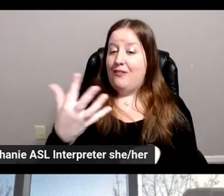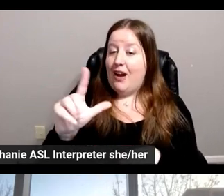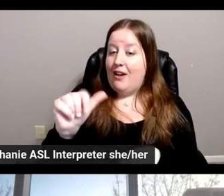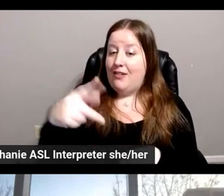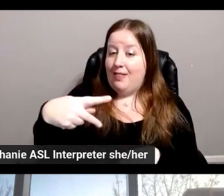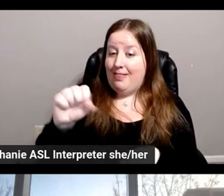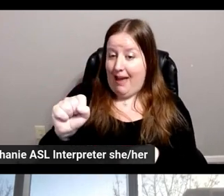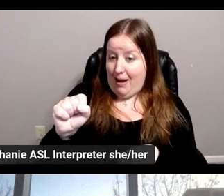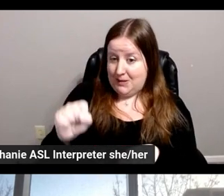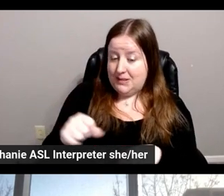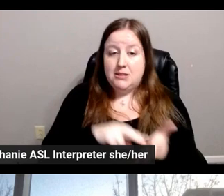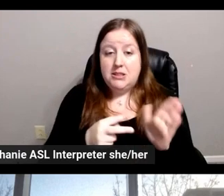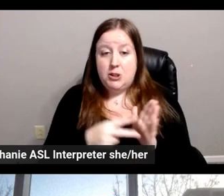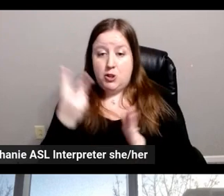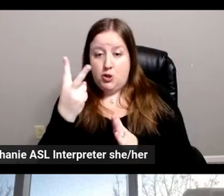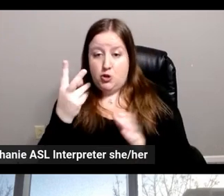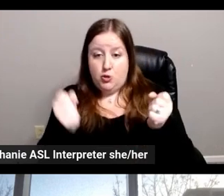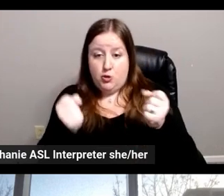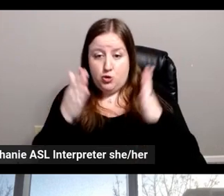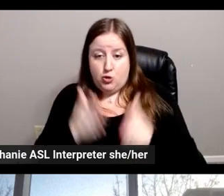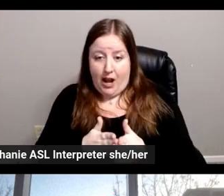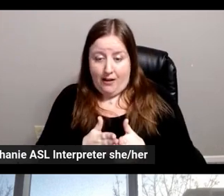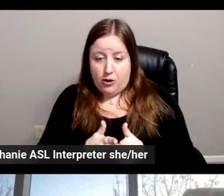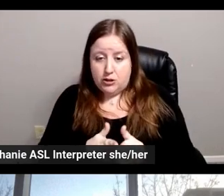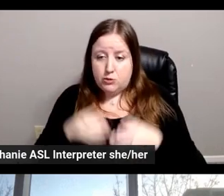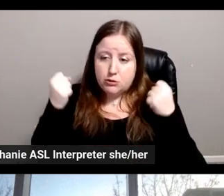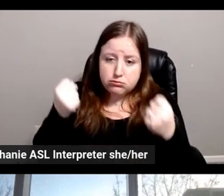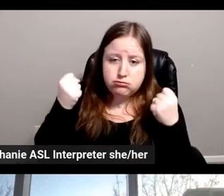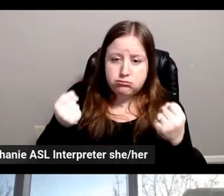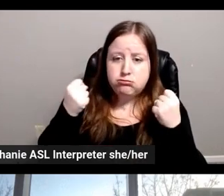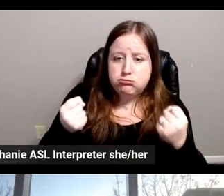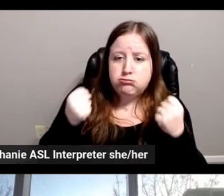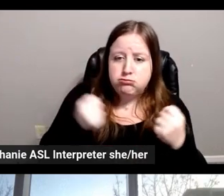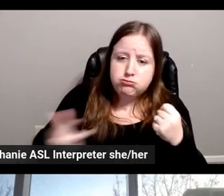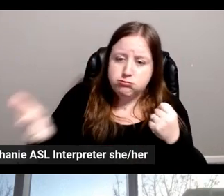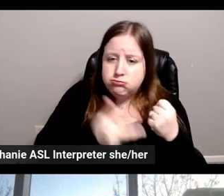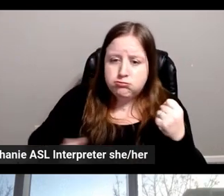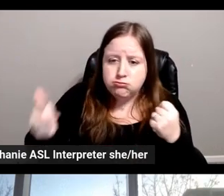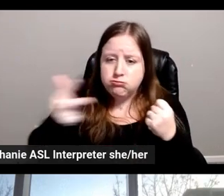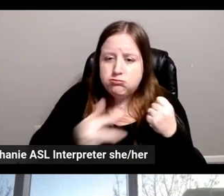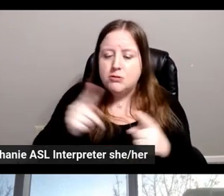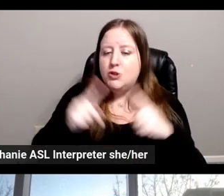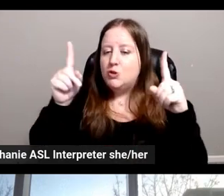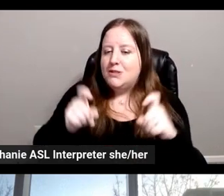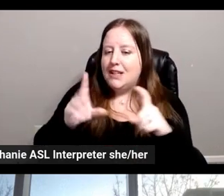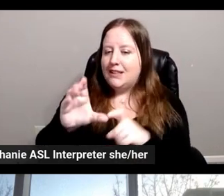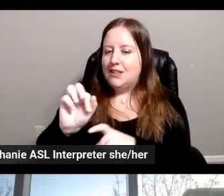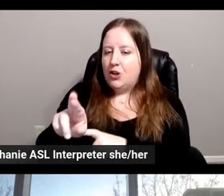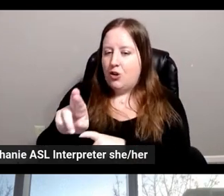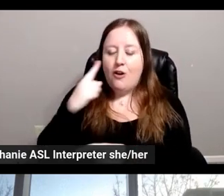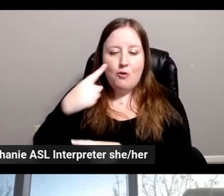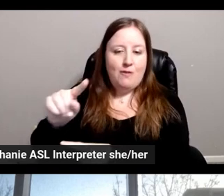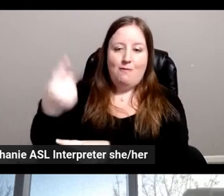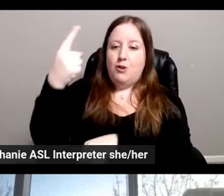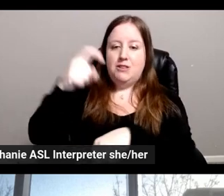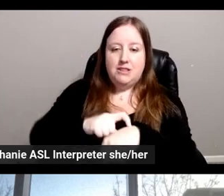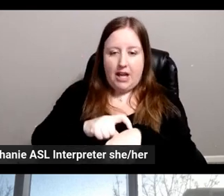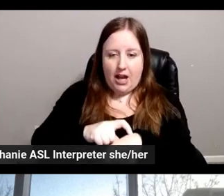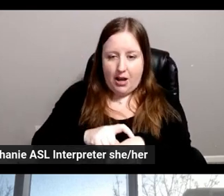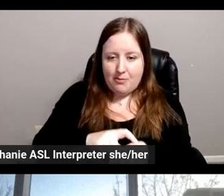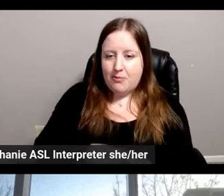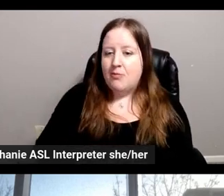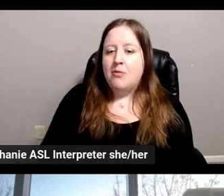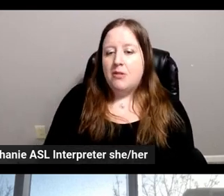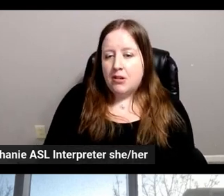drivers were driving and, you know, to test really the car for the very first time. And it was the